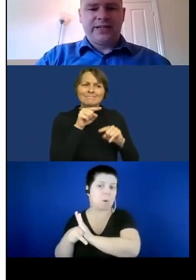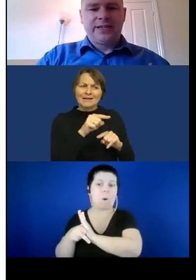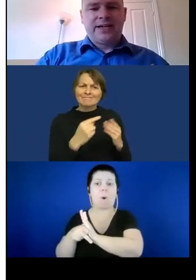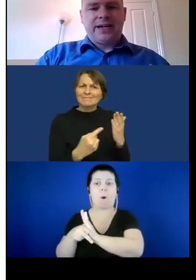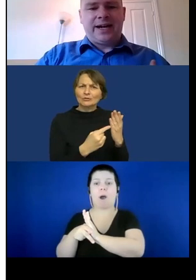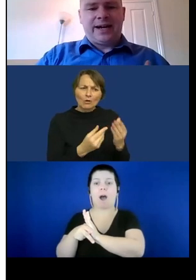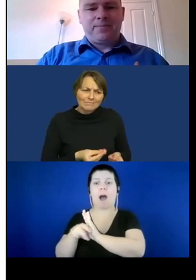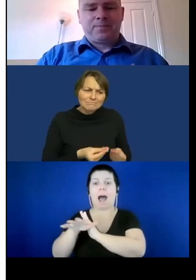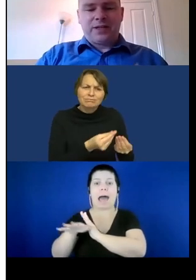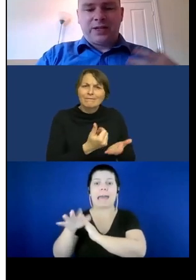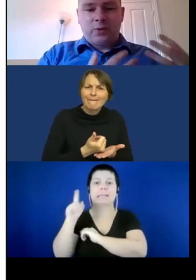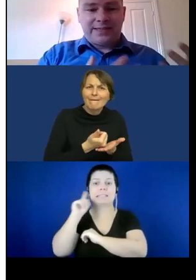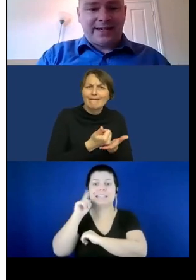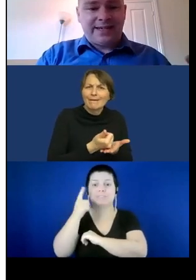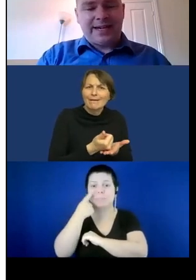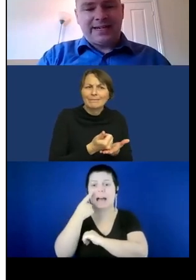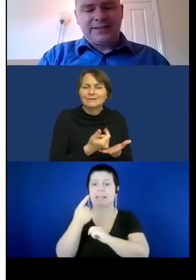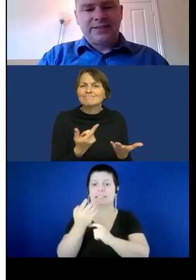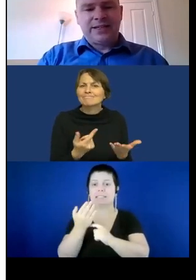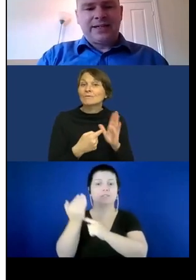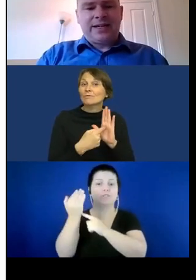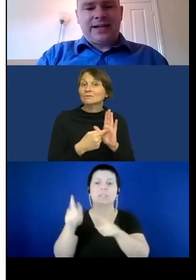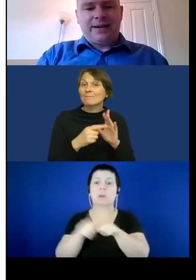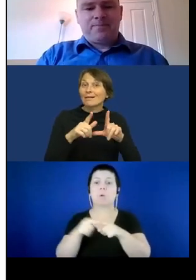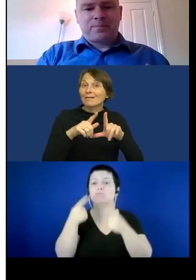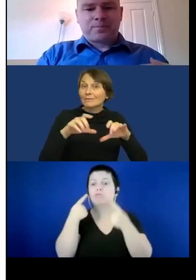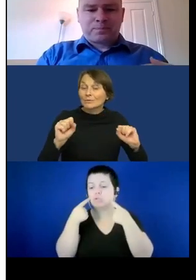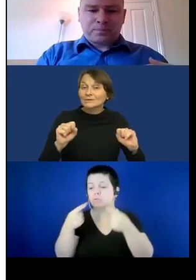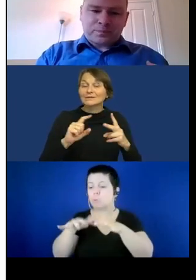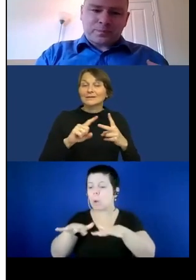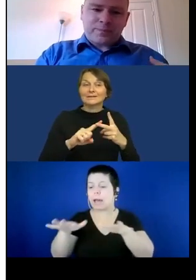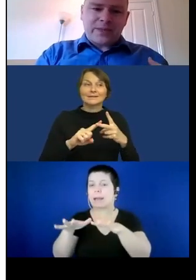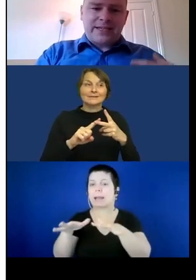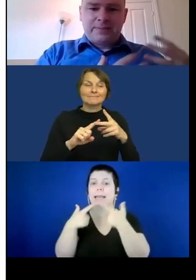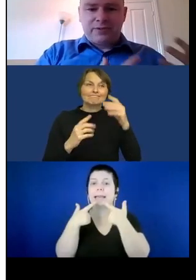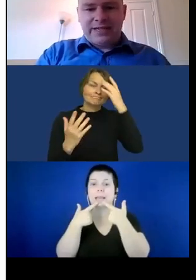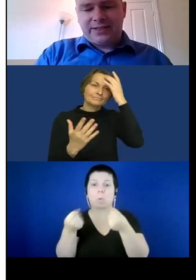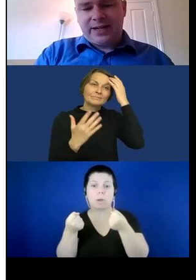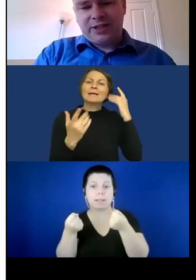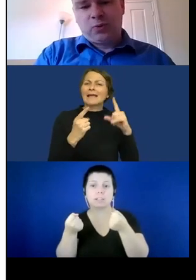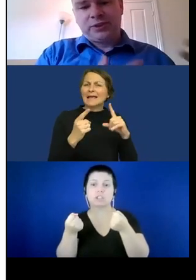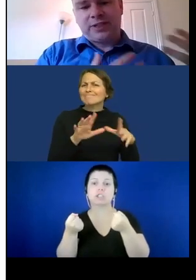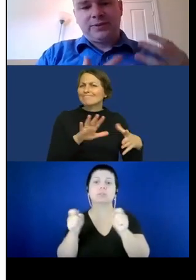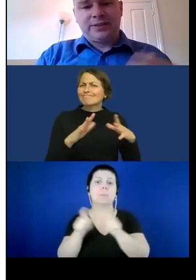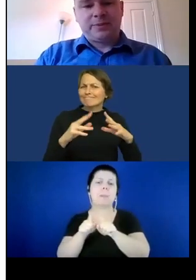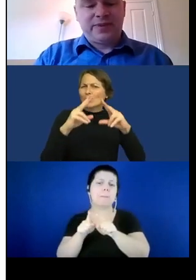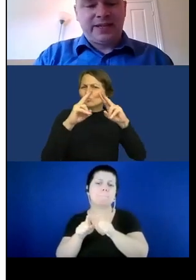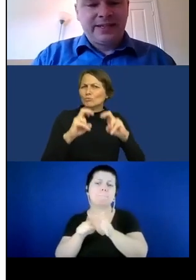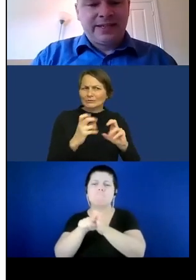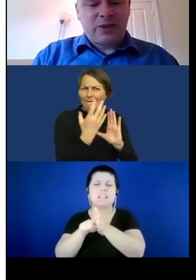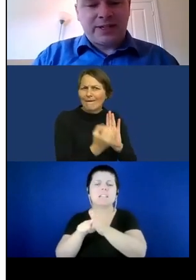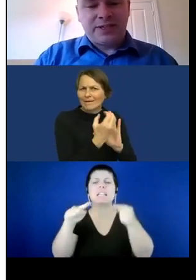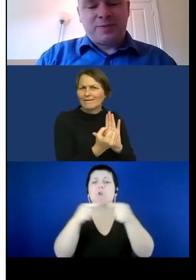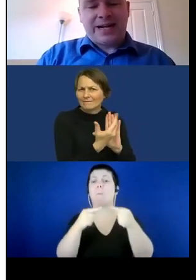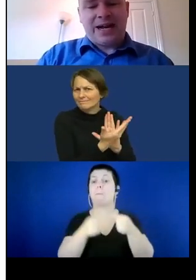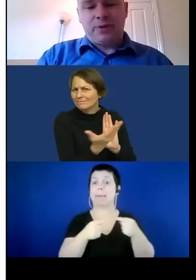at some of the linguistic and similar research and also some of the